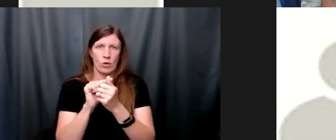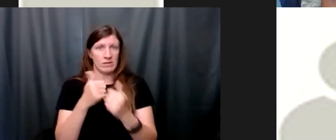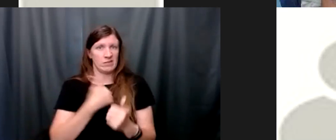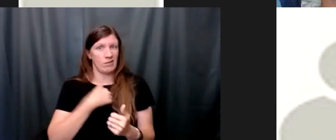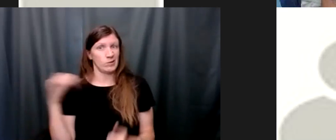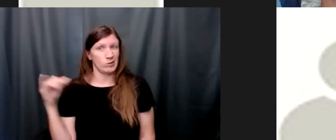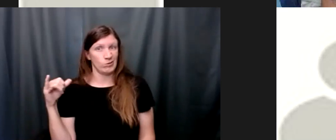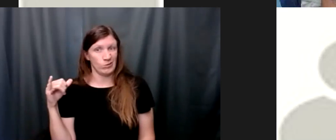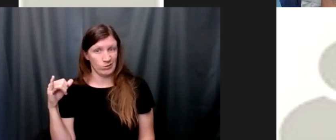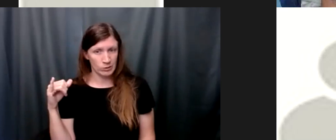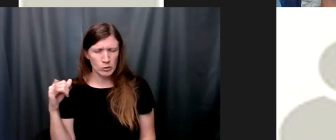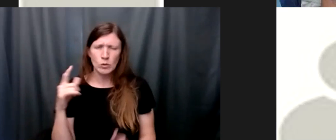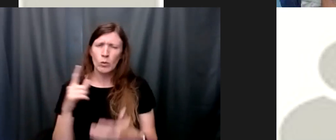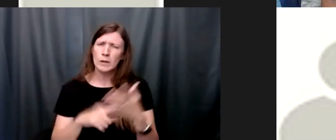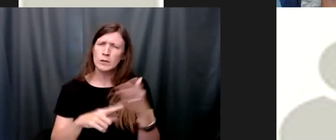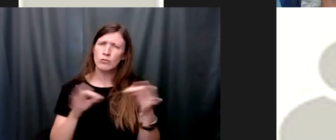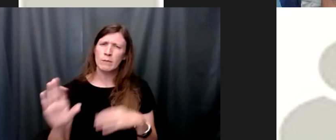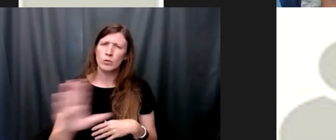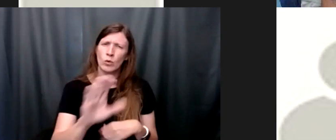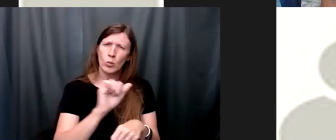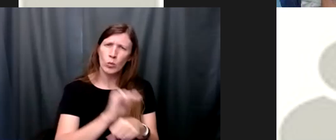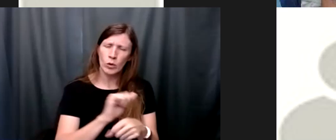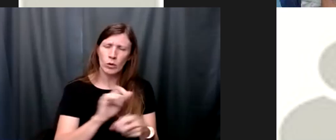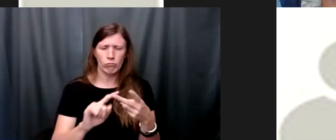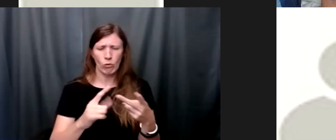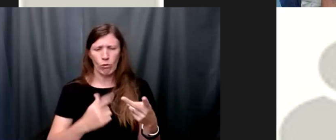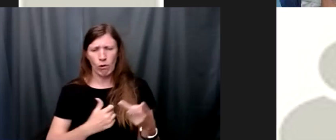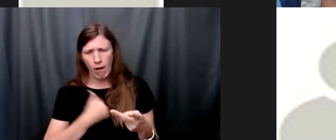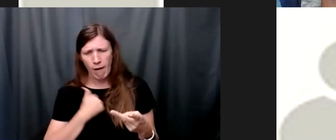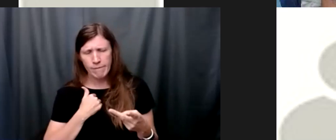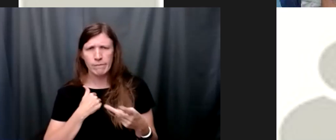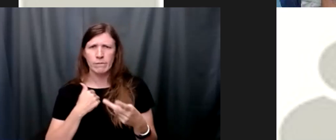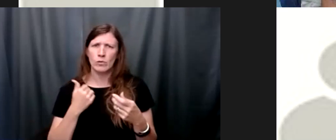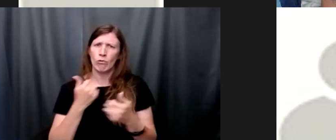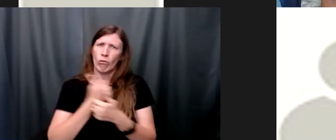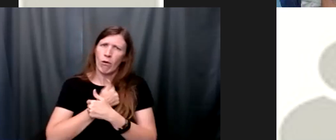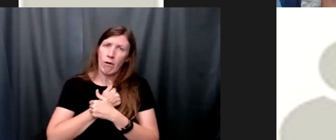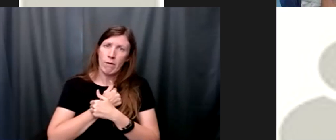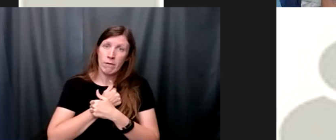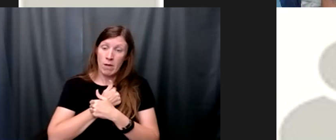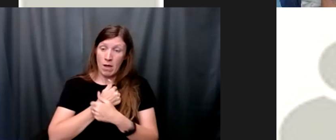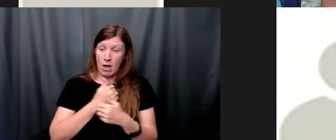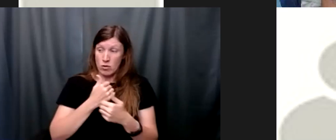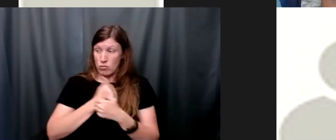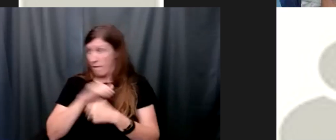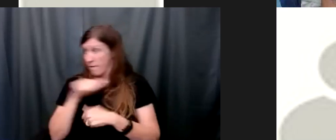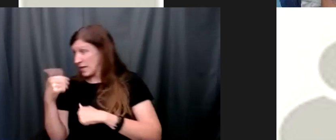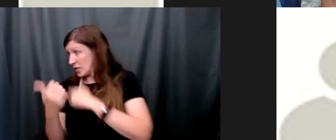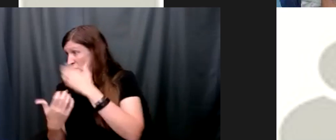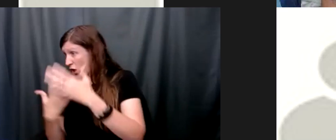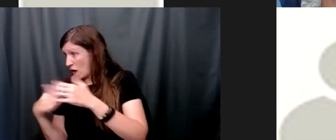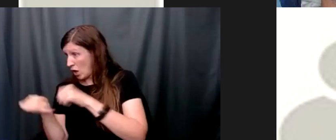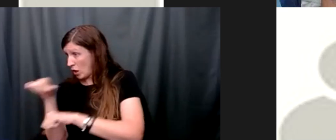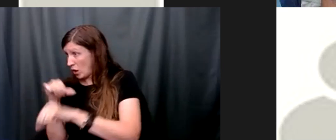or where you live more are you loving each other as you love yourself are you biting and